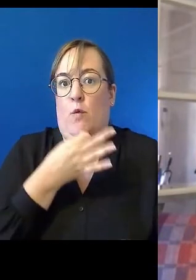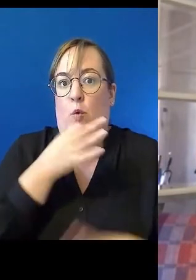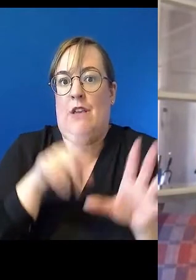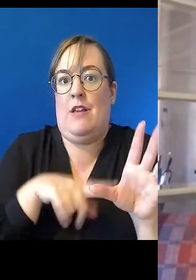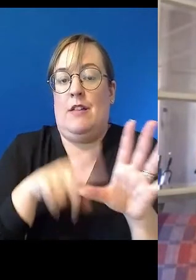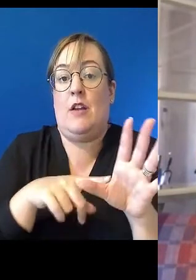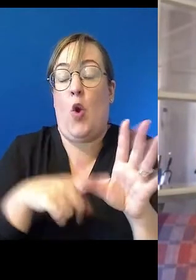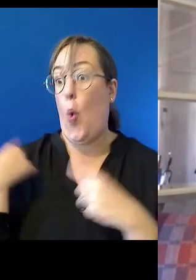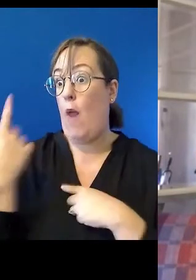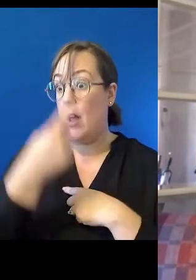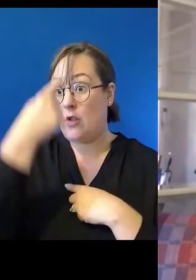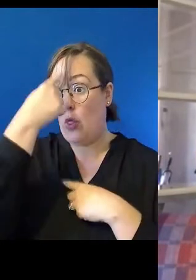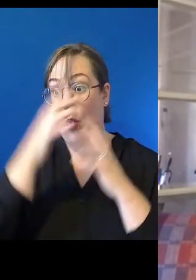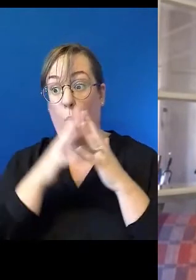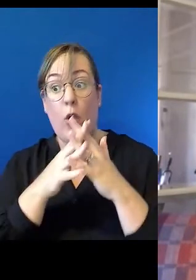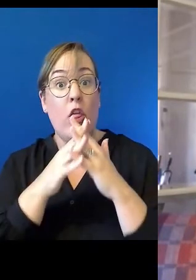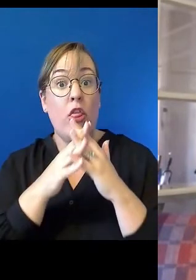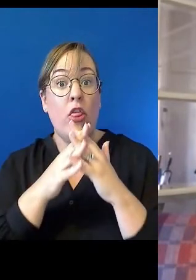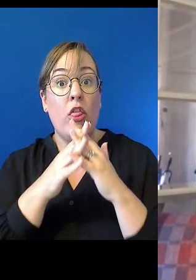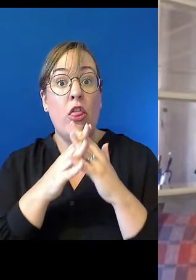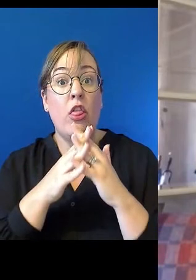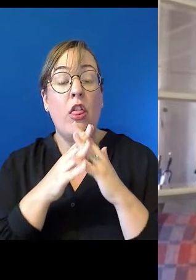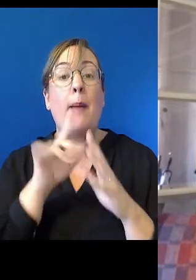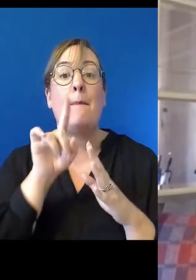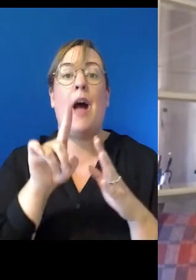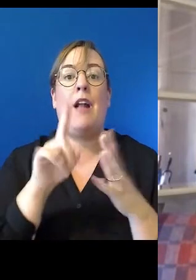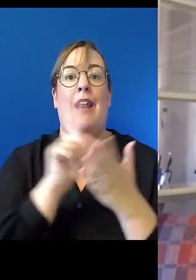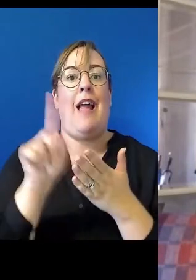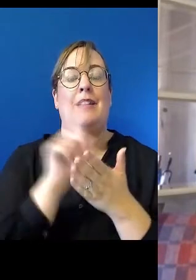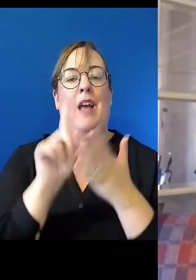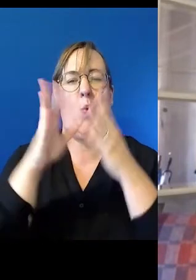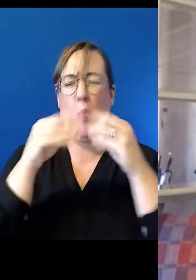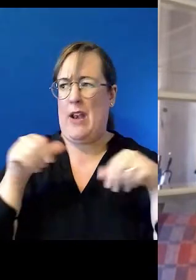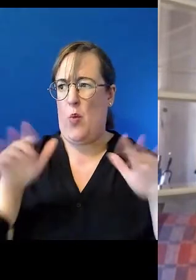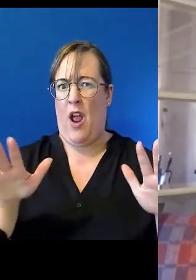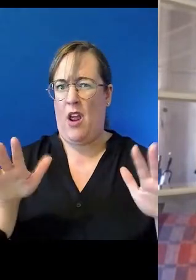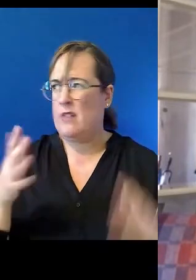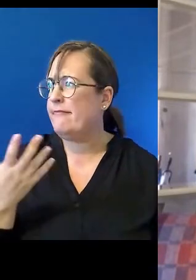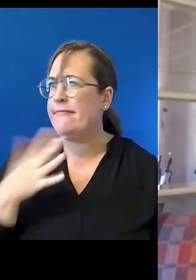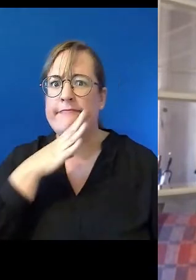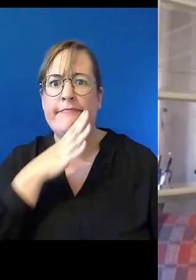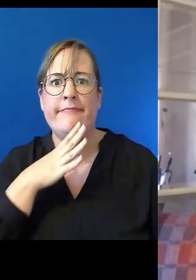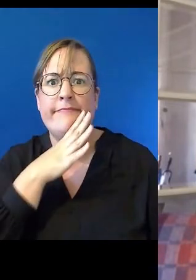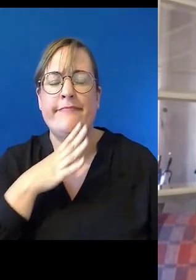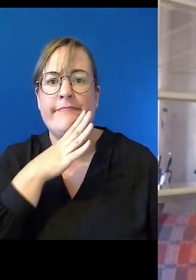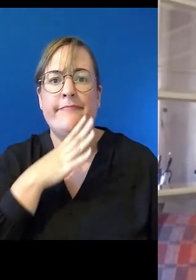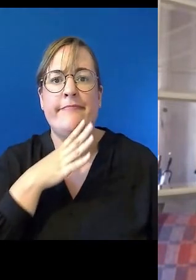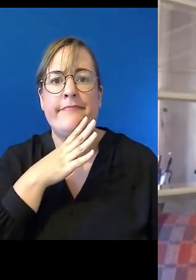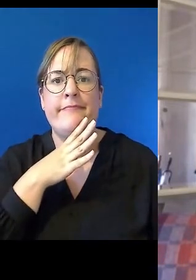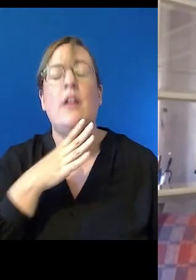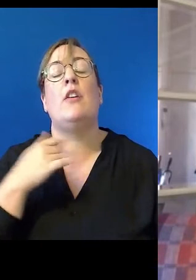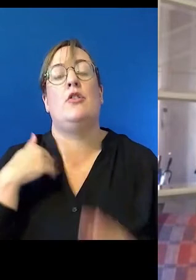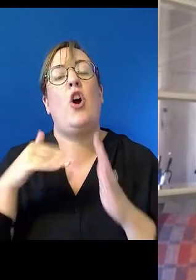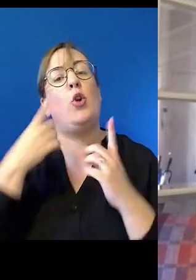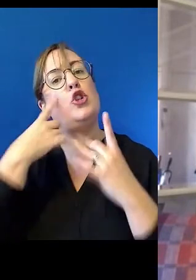Aboriginal and Torres Strait Islander side, but it went away. And really, it's just emerged, you know, over the